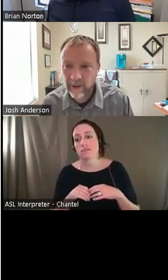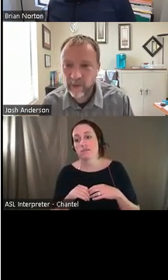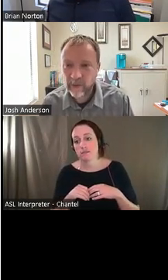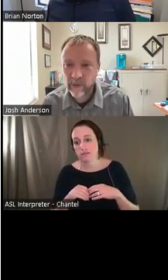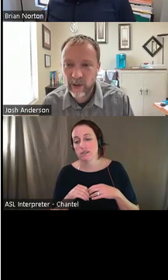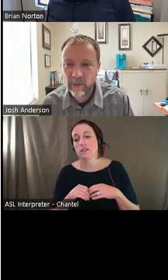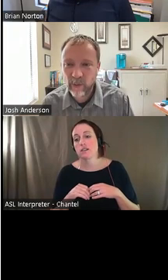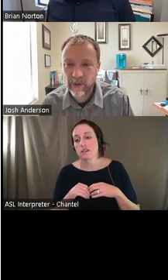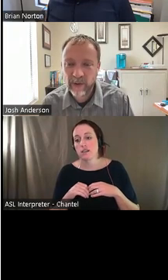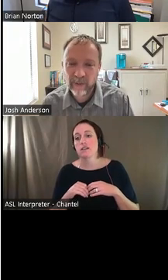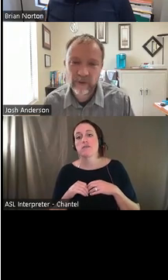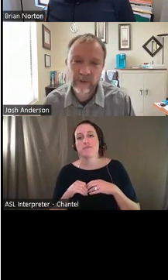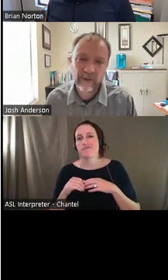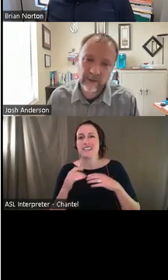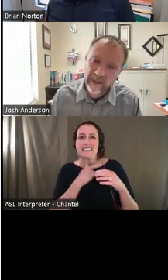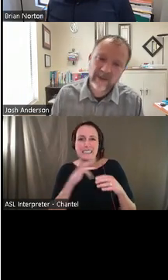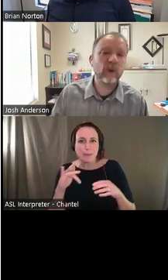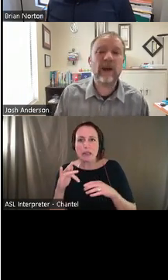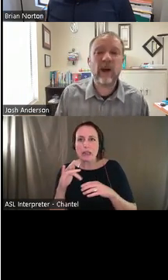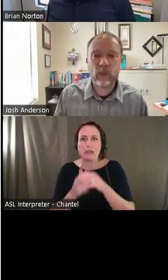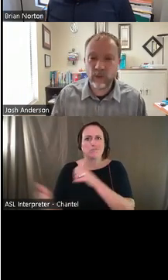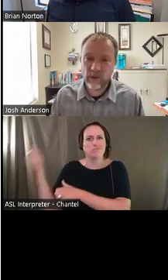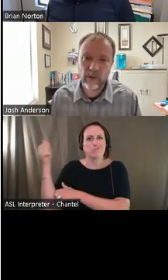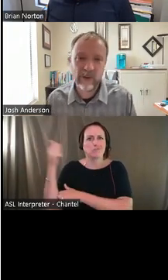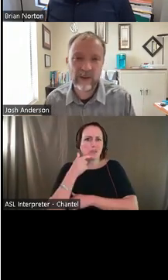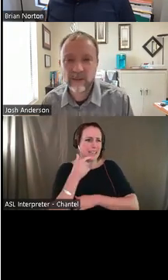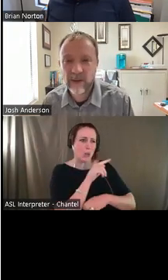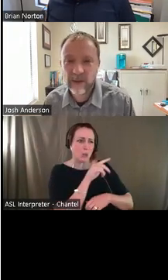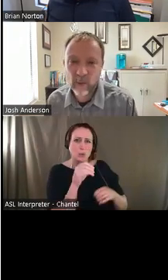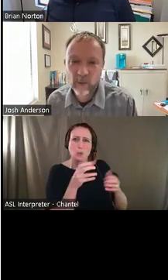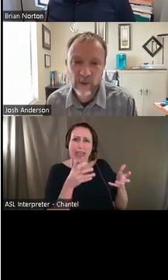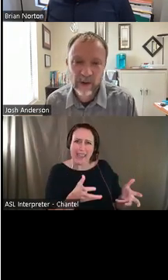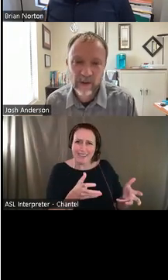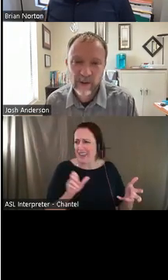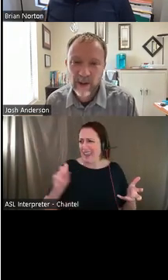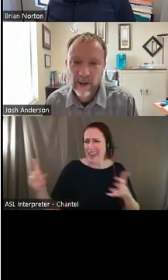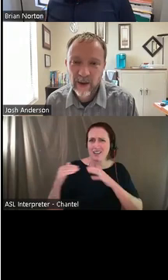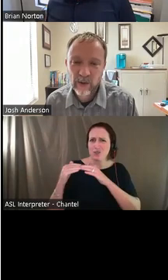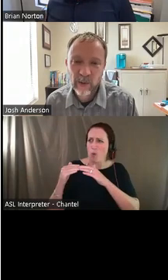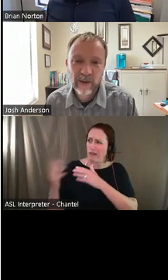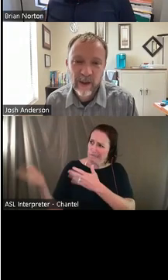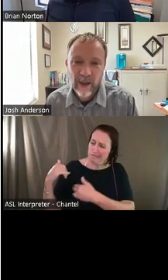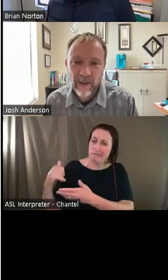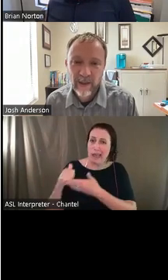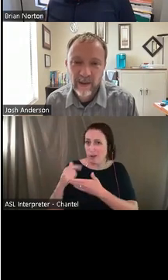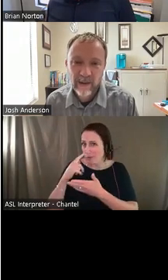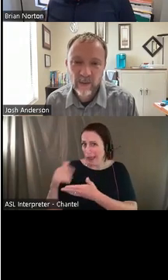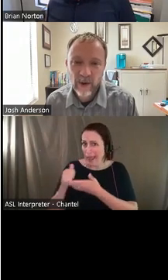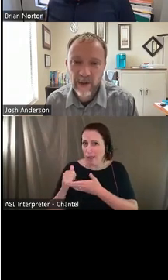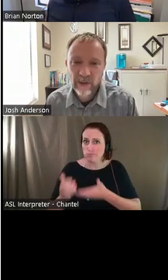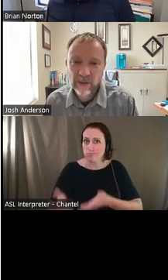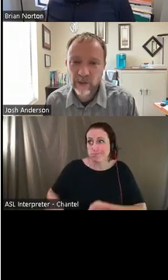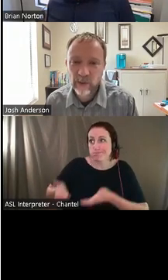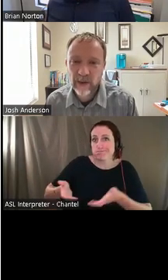anyway. If it's too heavy for you to lift, get someone to help you definitely get somebody to come over and, and do it. And then